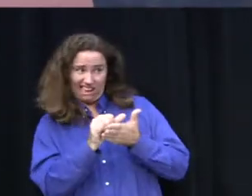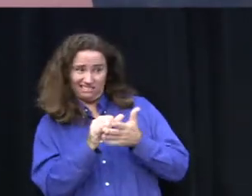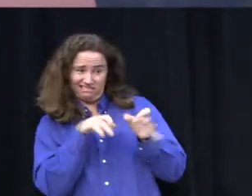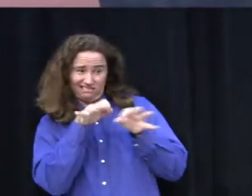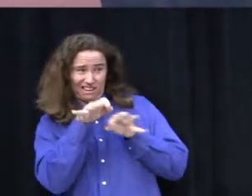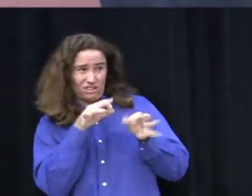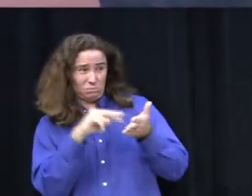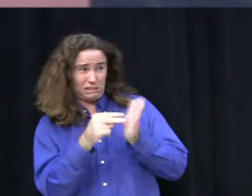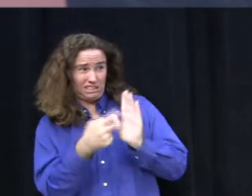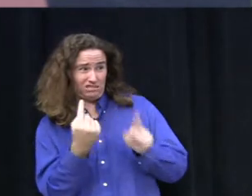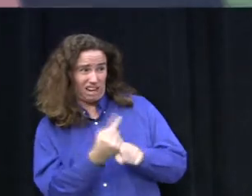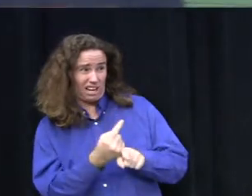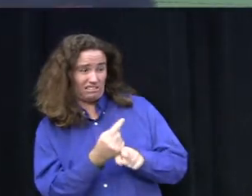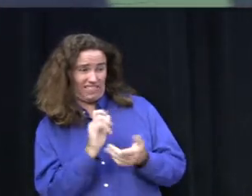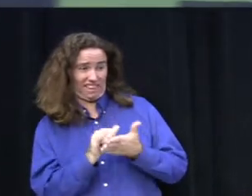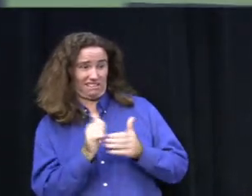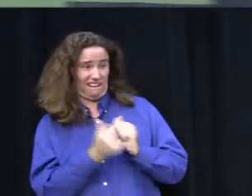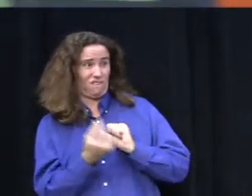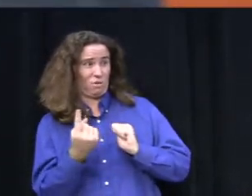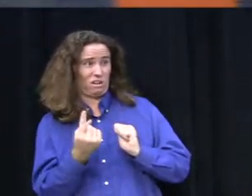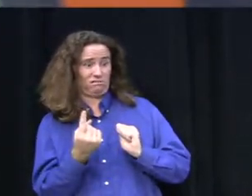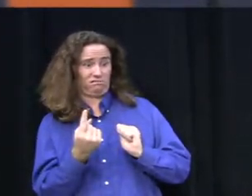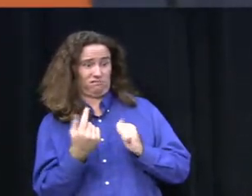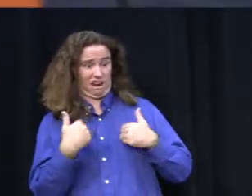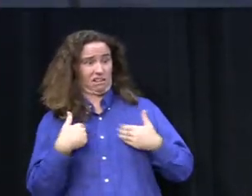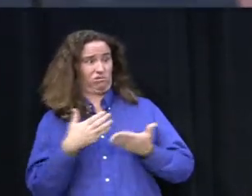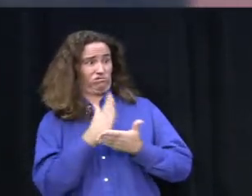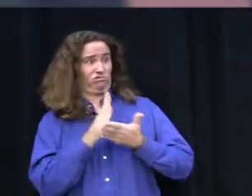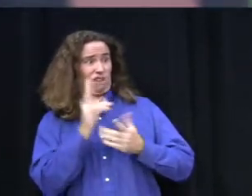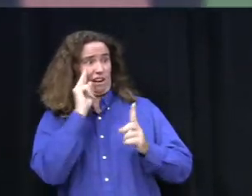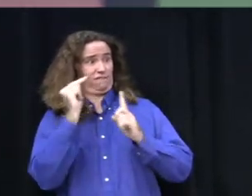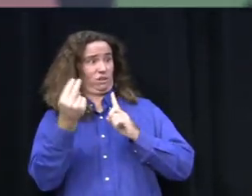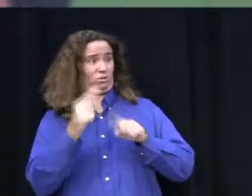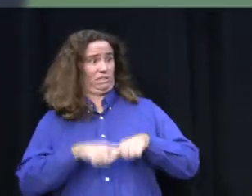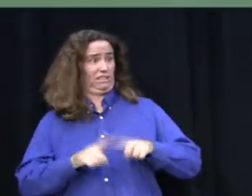definition of it? That everybody's entitled to their different opinions?